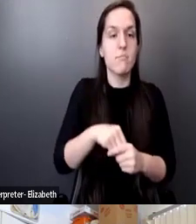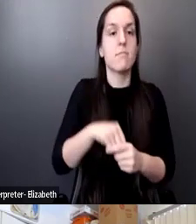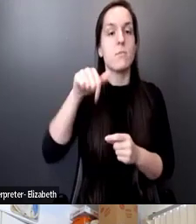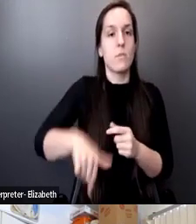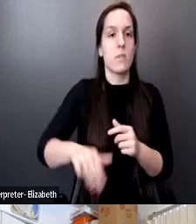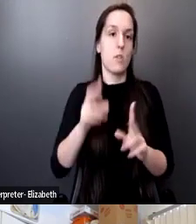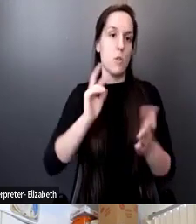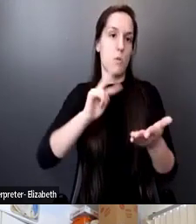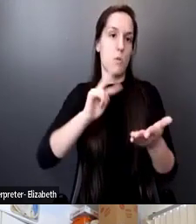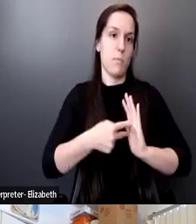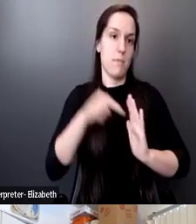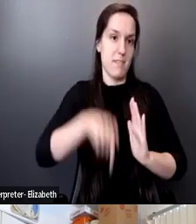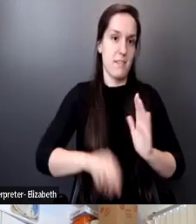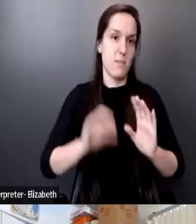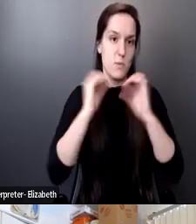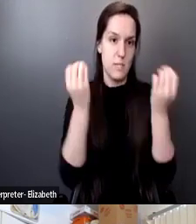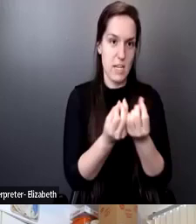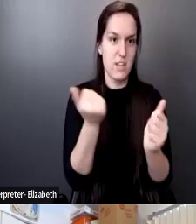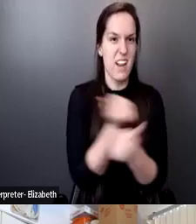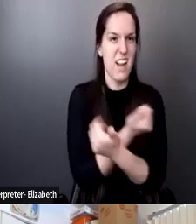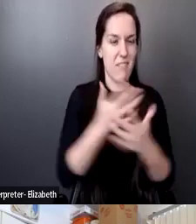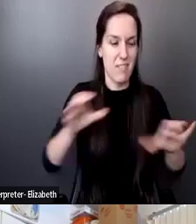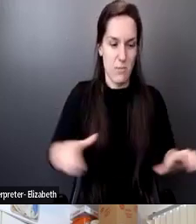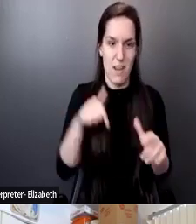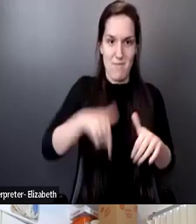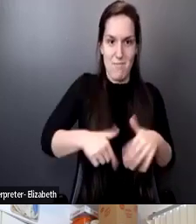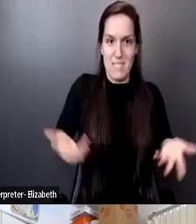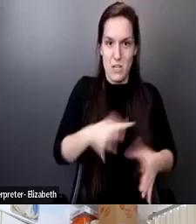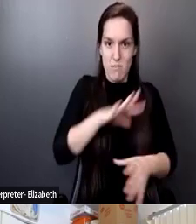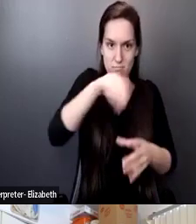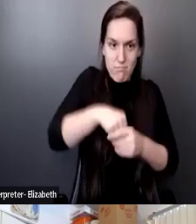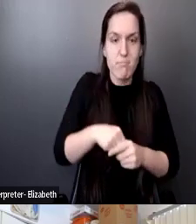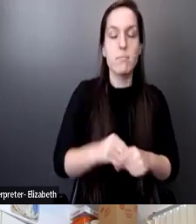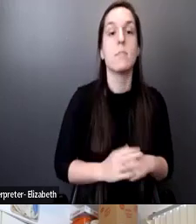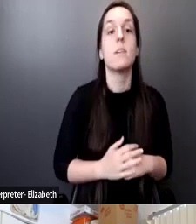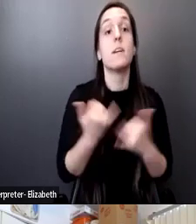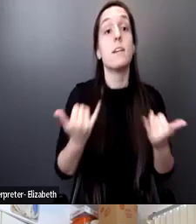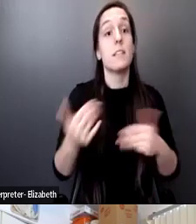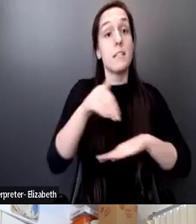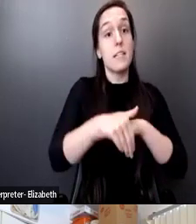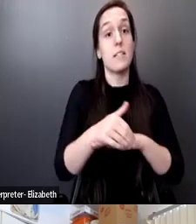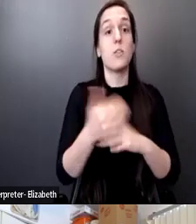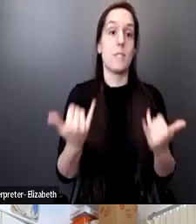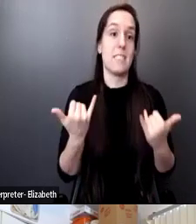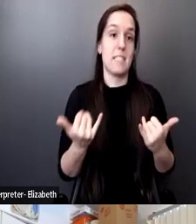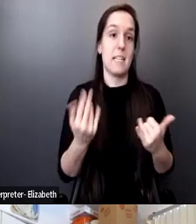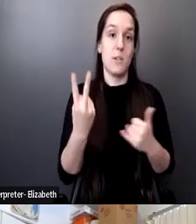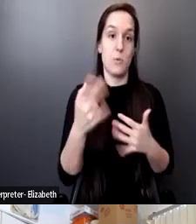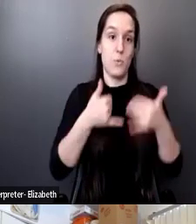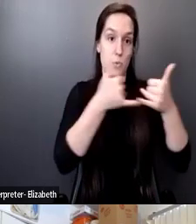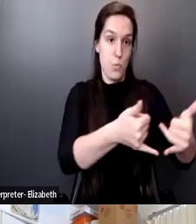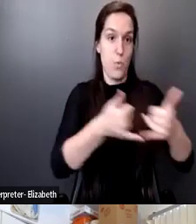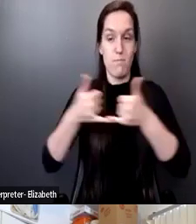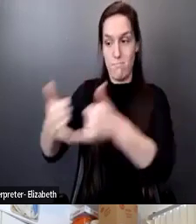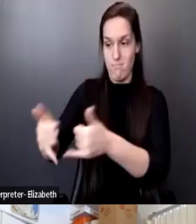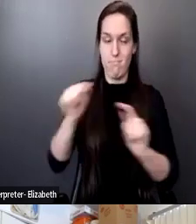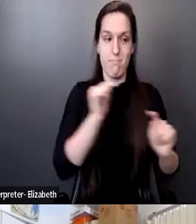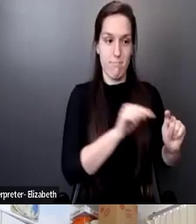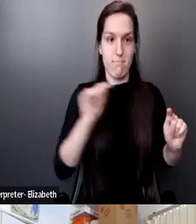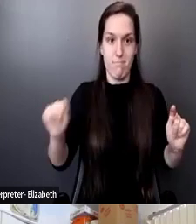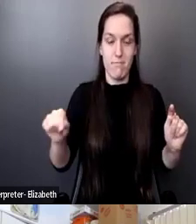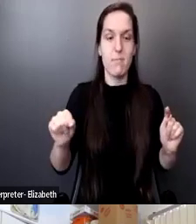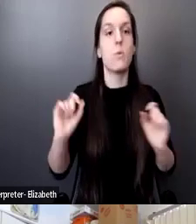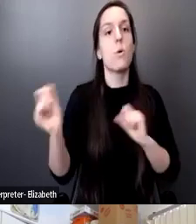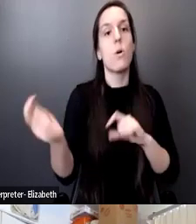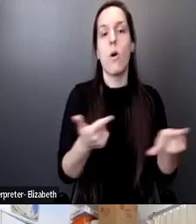and everything we do. So we have two awards that we're giving today, and we are all, I